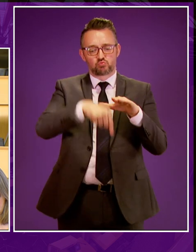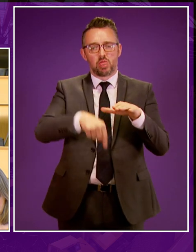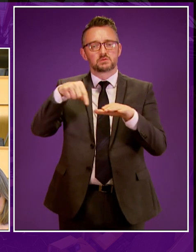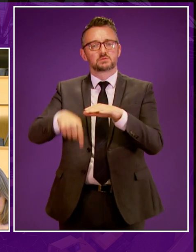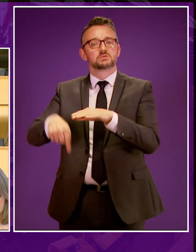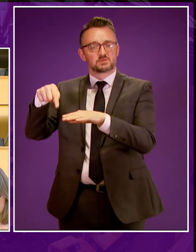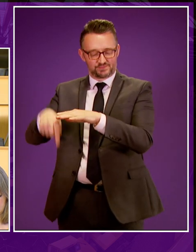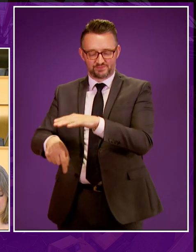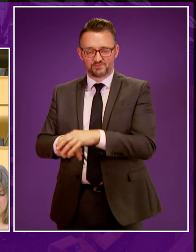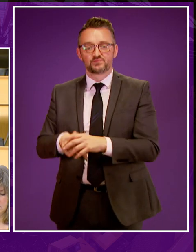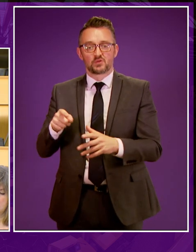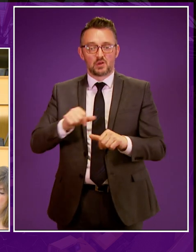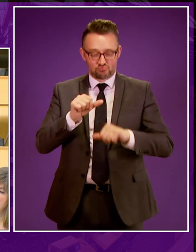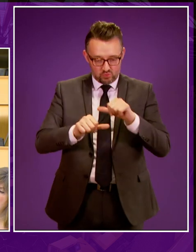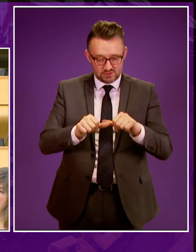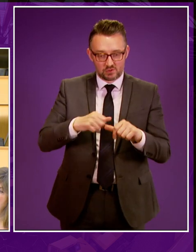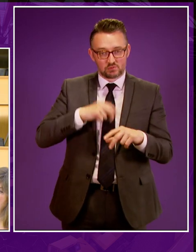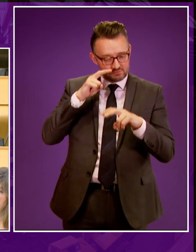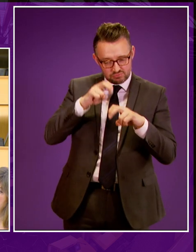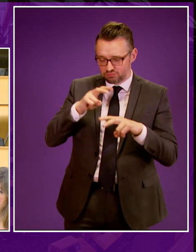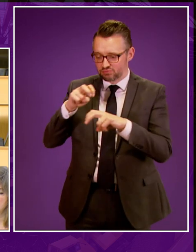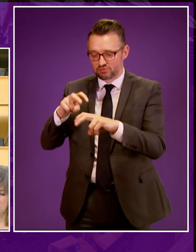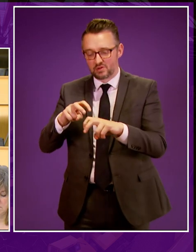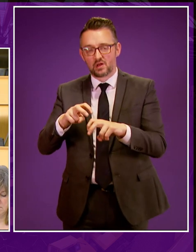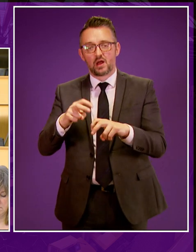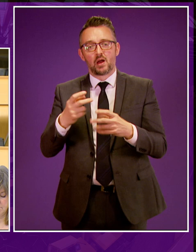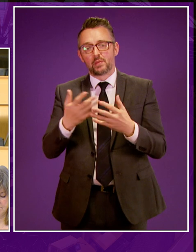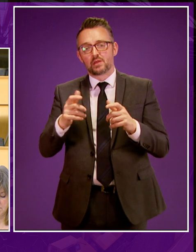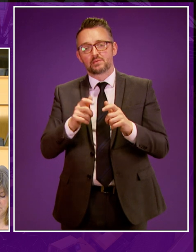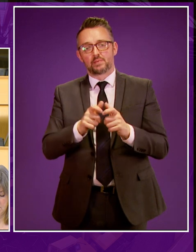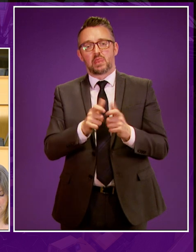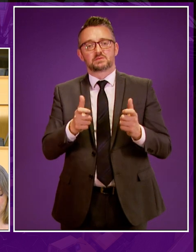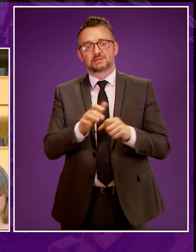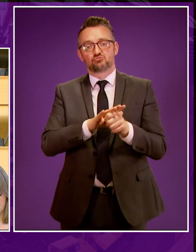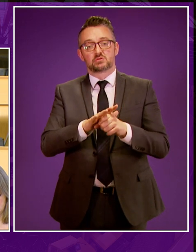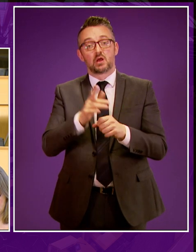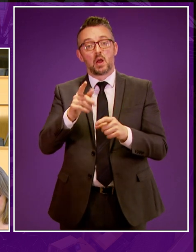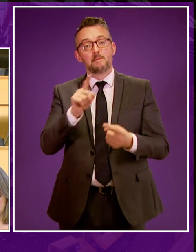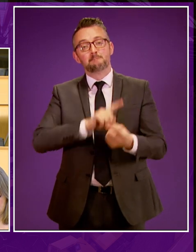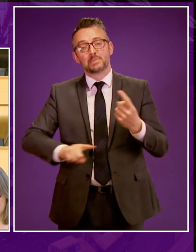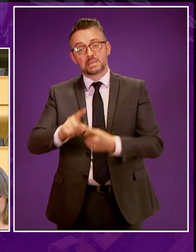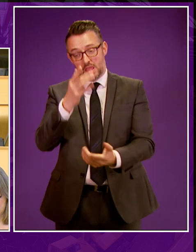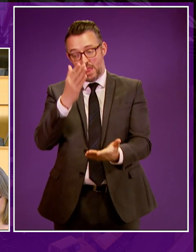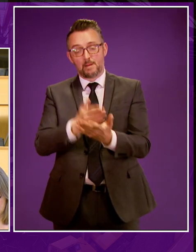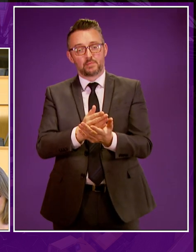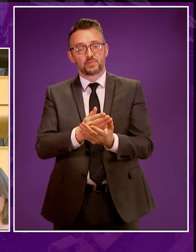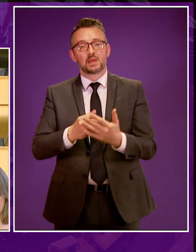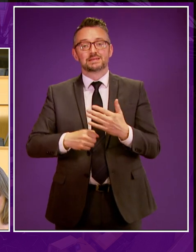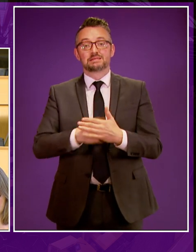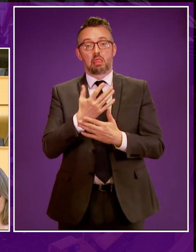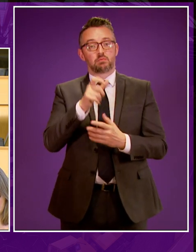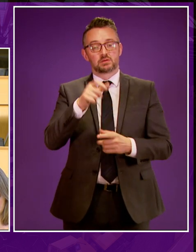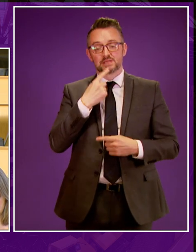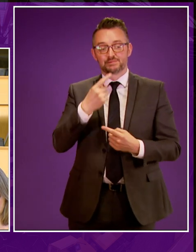and alongside this processing infrastructure to exploit vast licensed areas. But in public meetings, the developer came